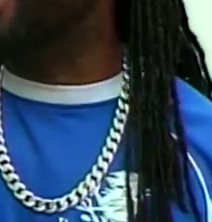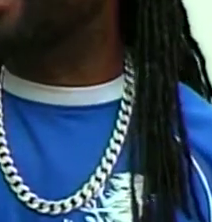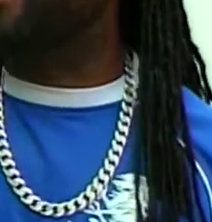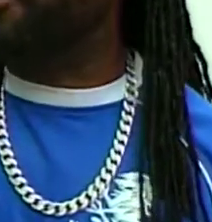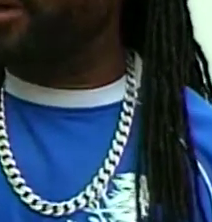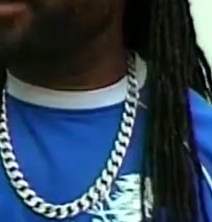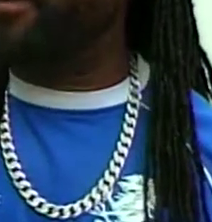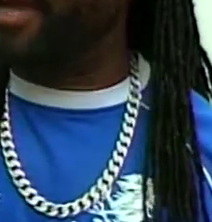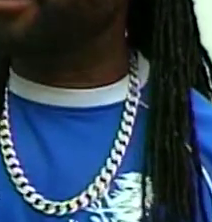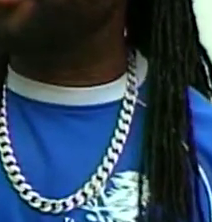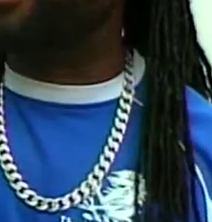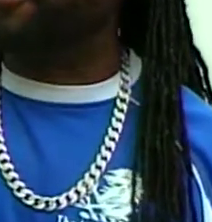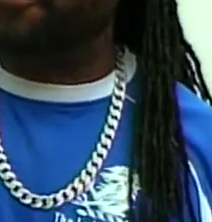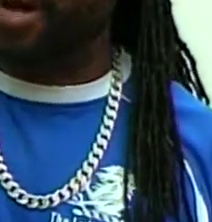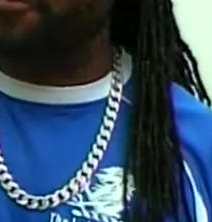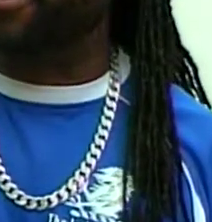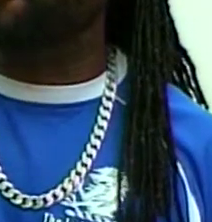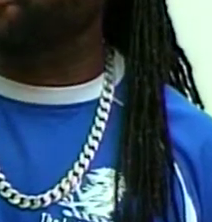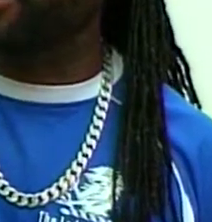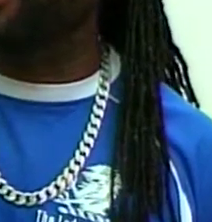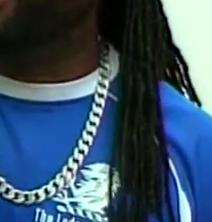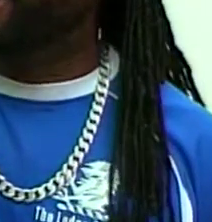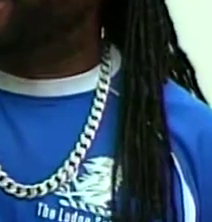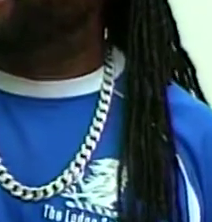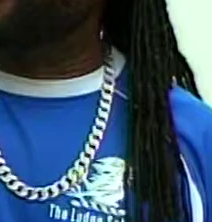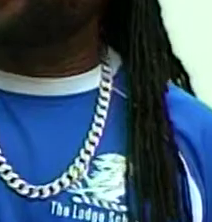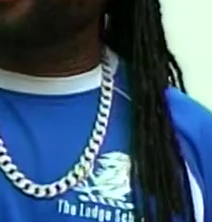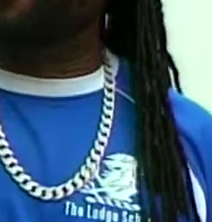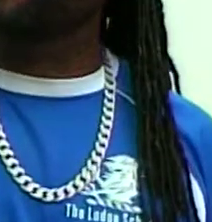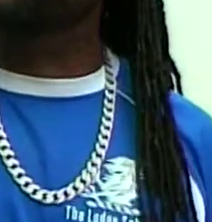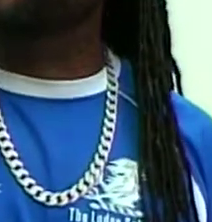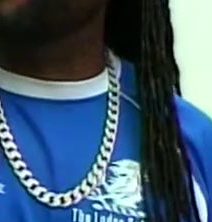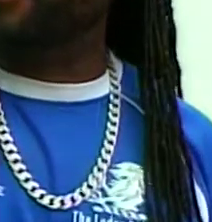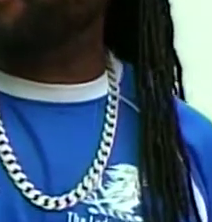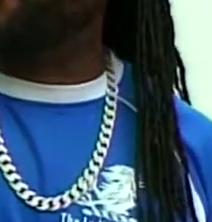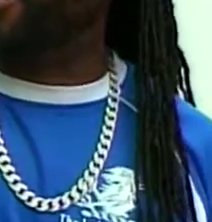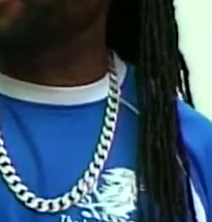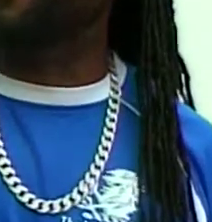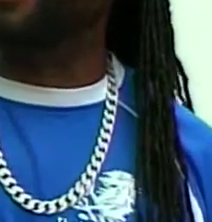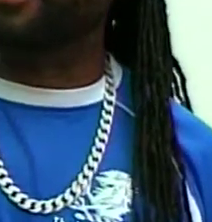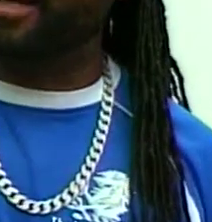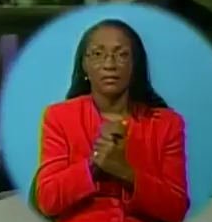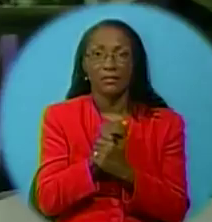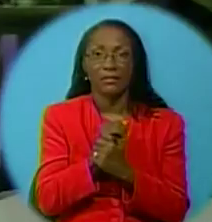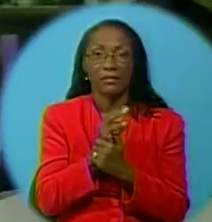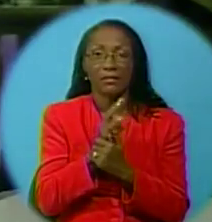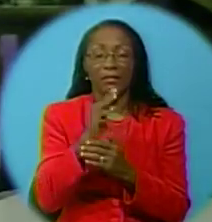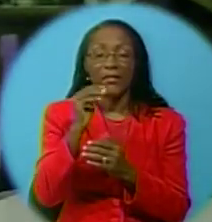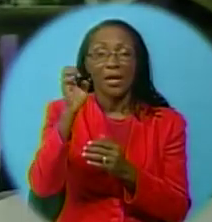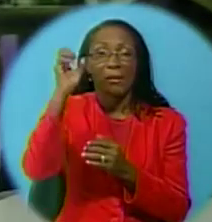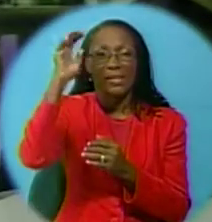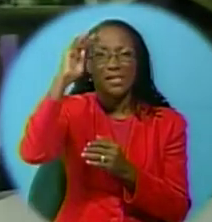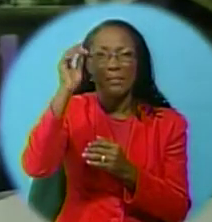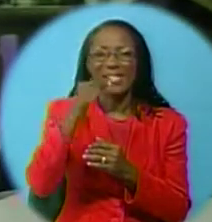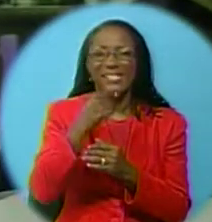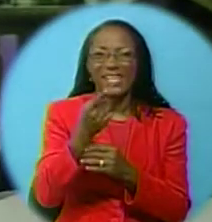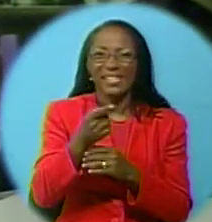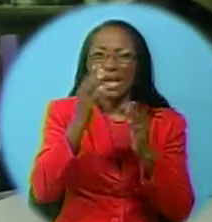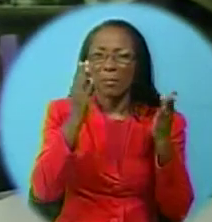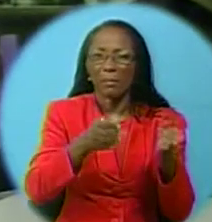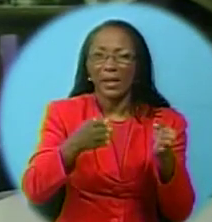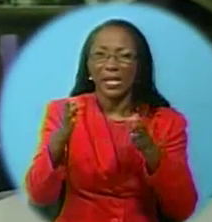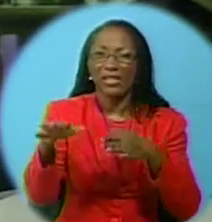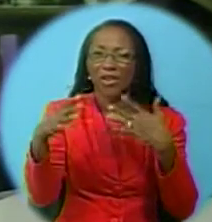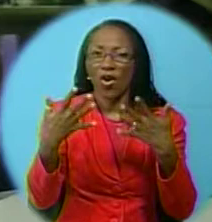kids understand that sporting activities are very, very important, and they take you very far. Well, Best noted that